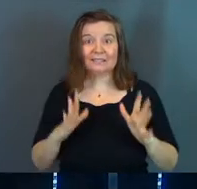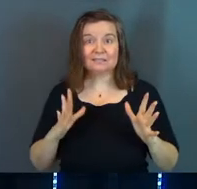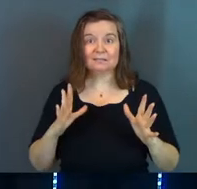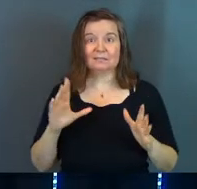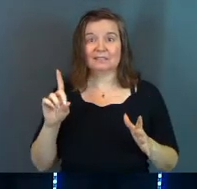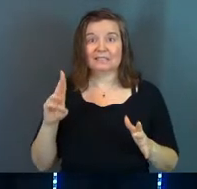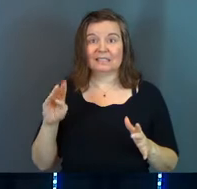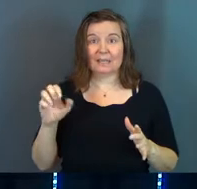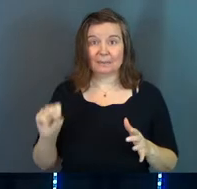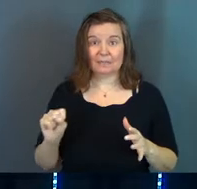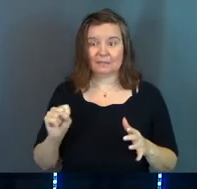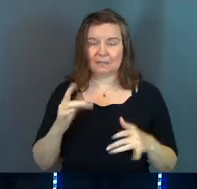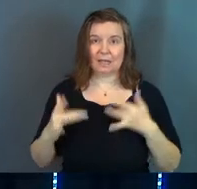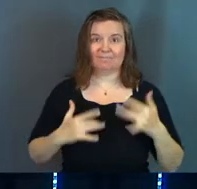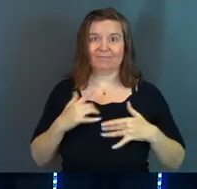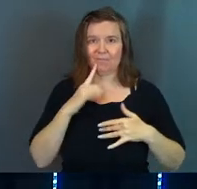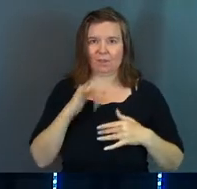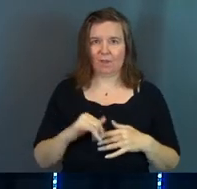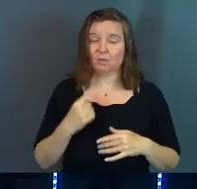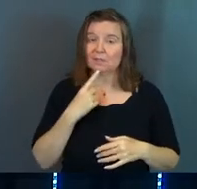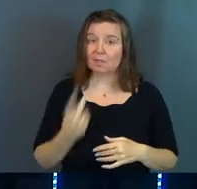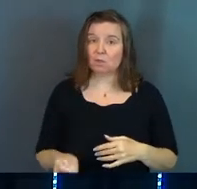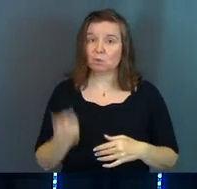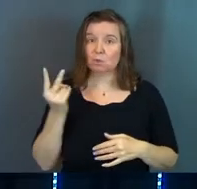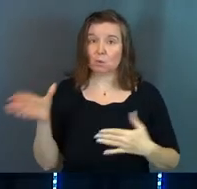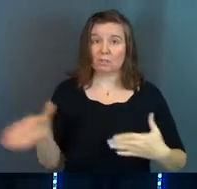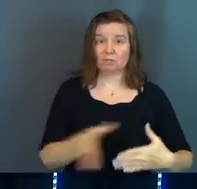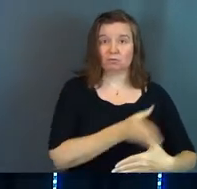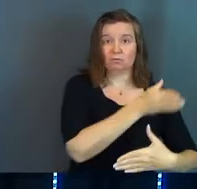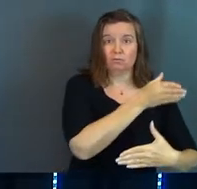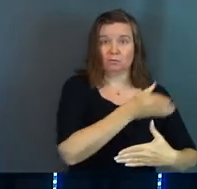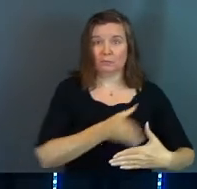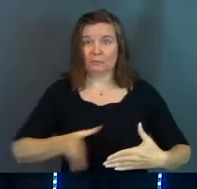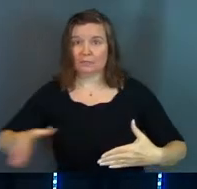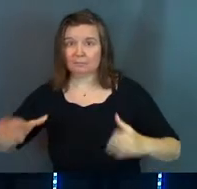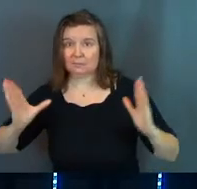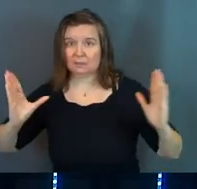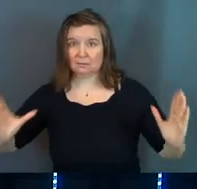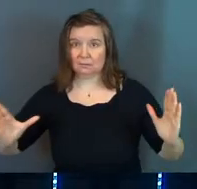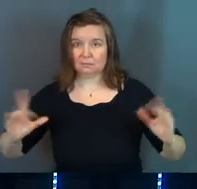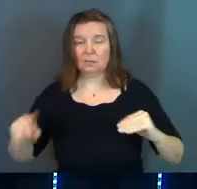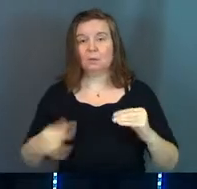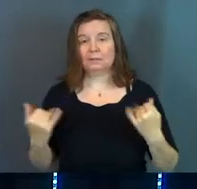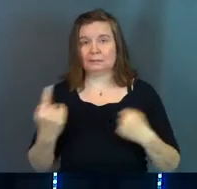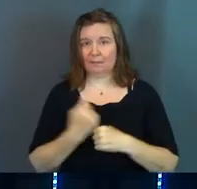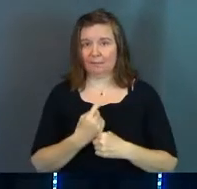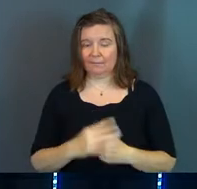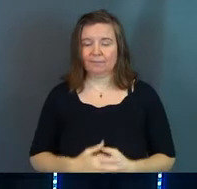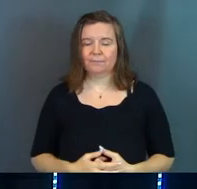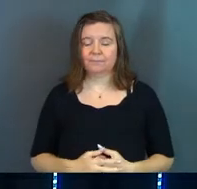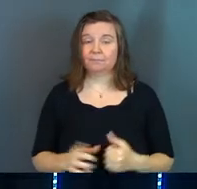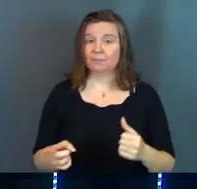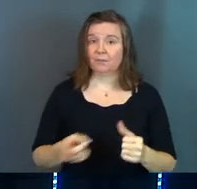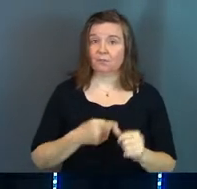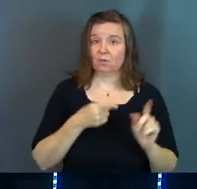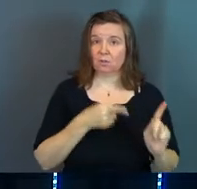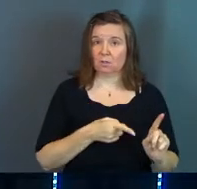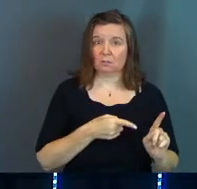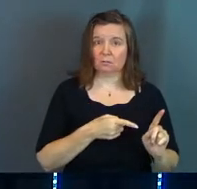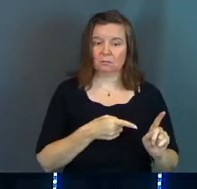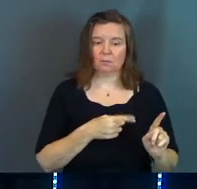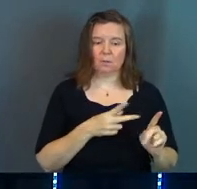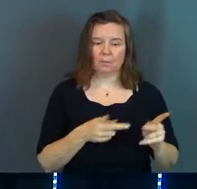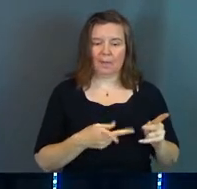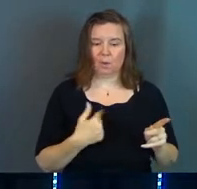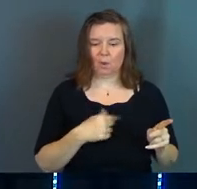So he's saying there's two extremes we can be about the spiritual realm today. Number one, we can be in